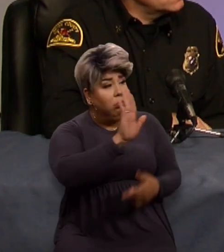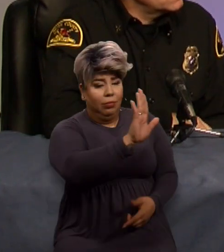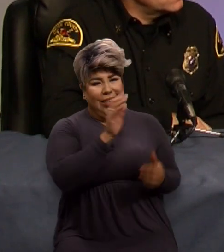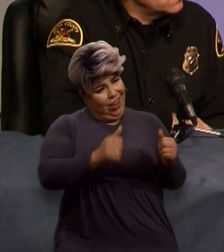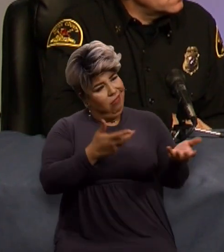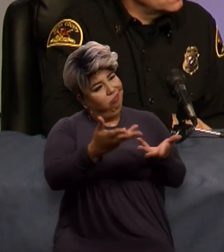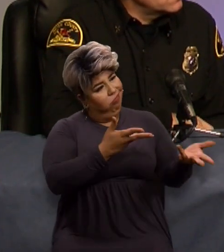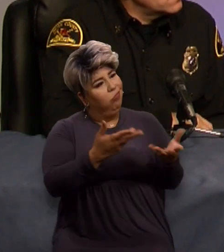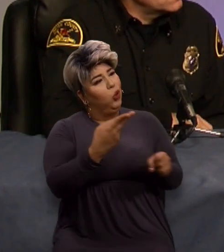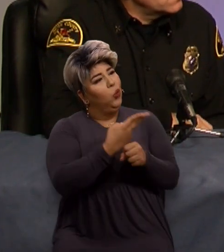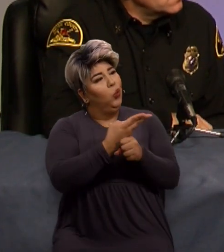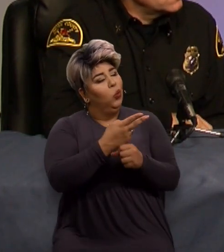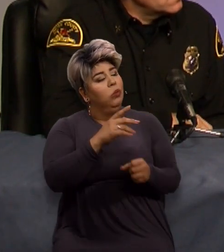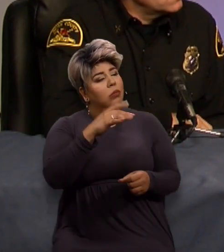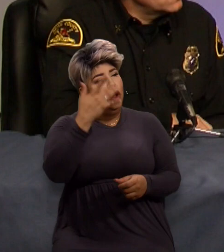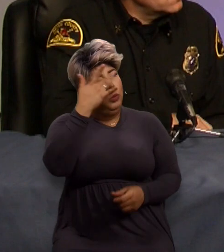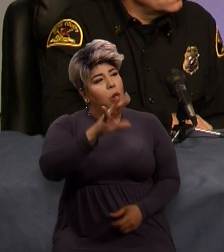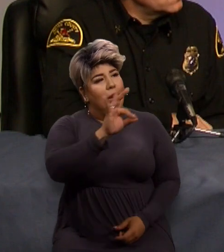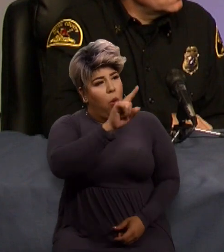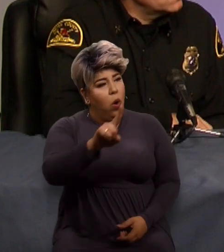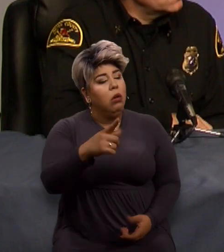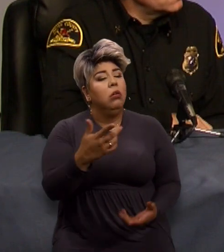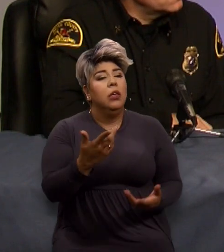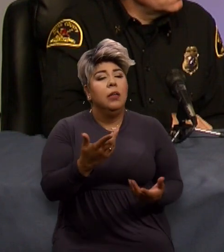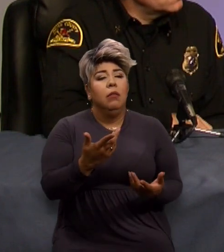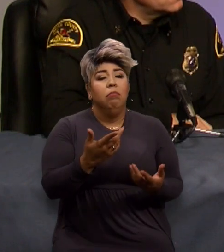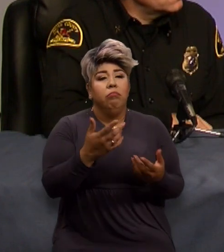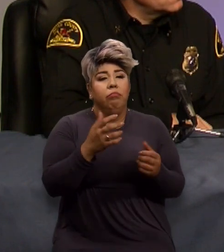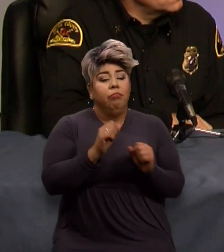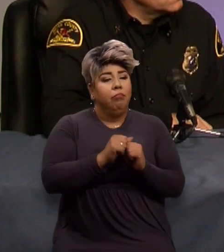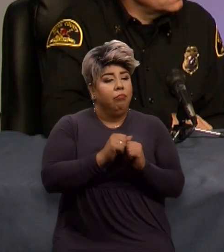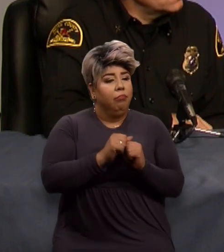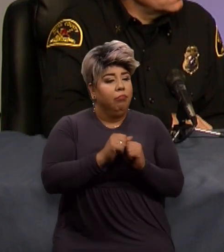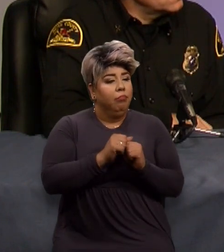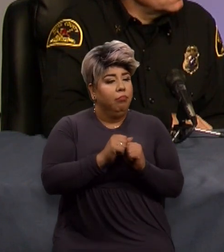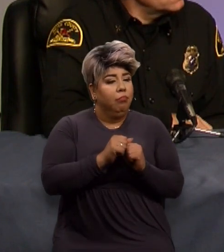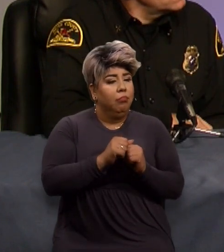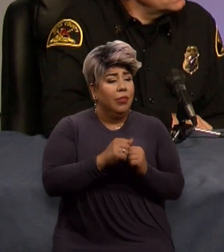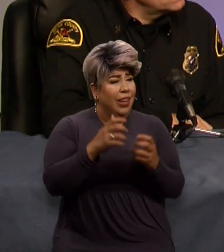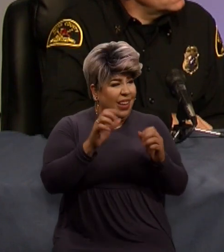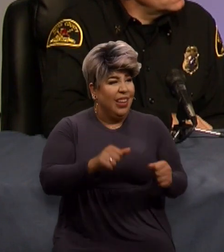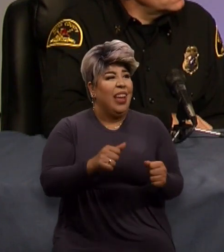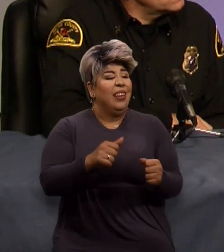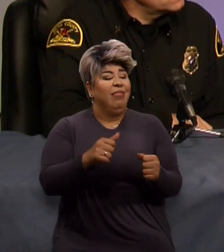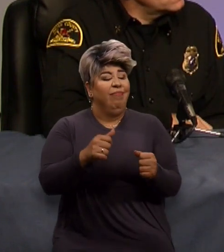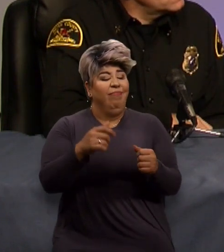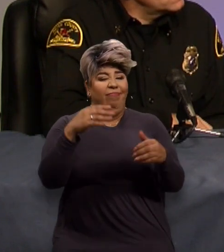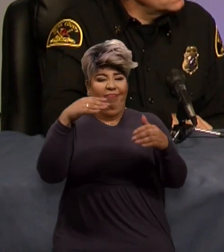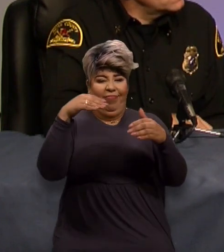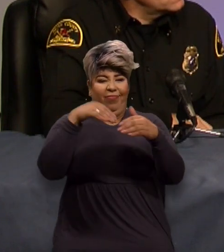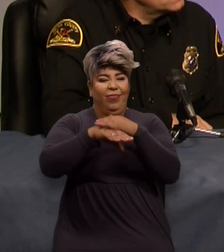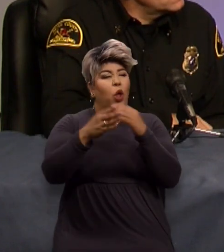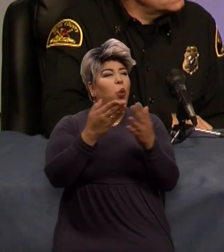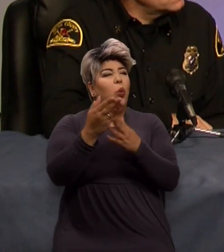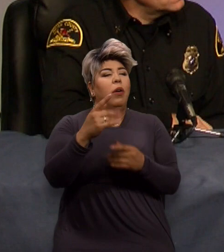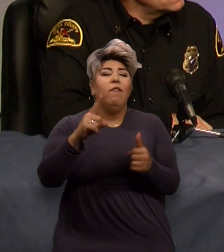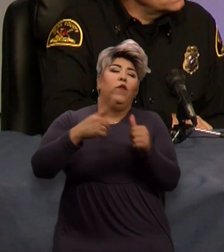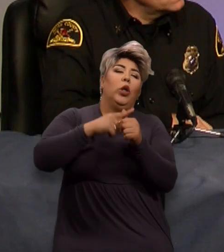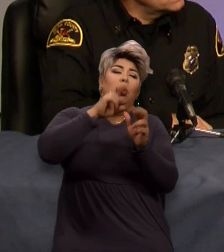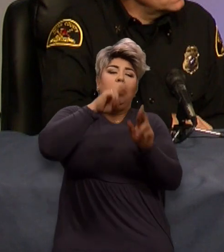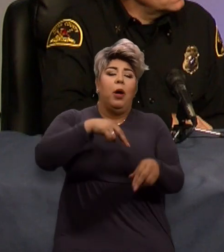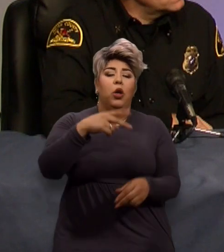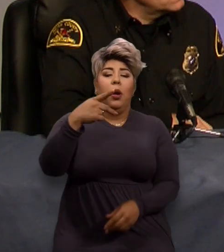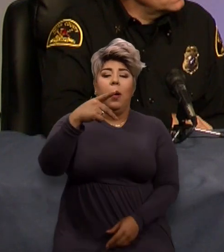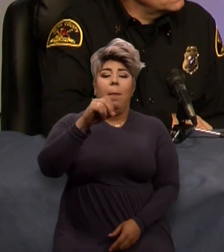And the deputies and medically sorry, not medically, but fire, they have what's called the first responder portal. So they can see everything the